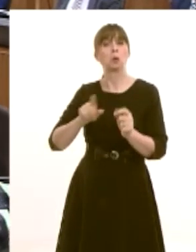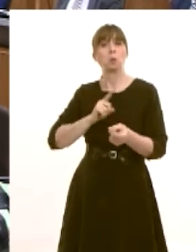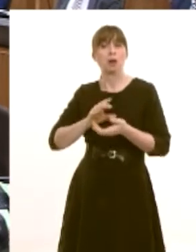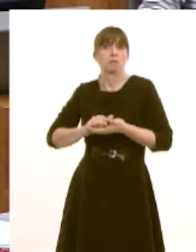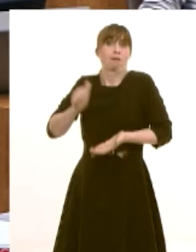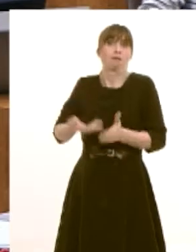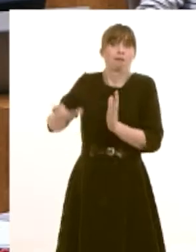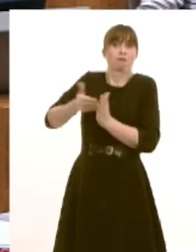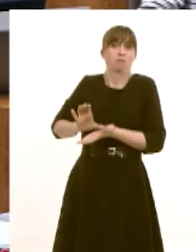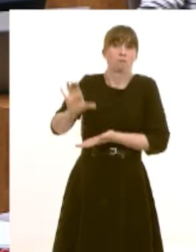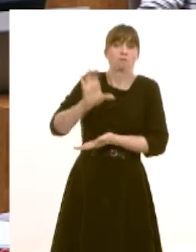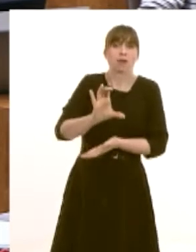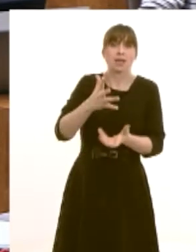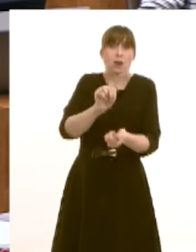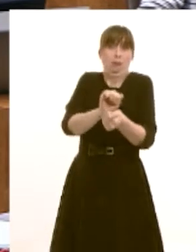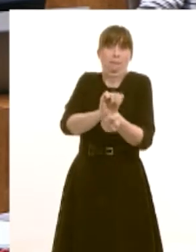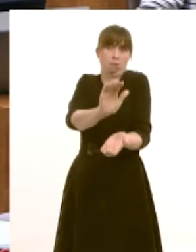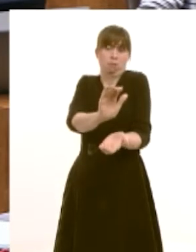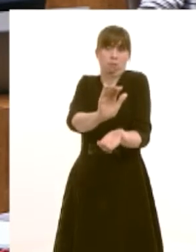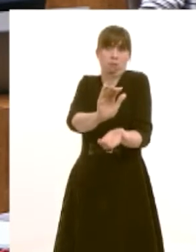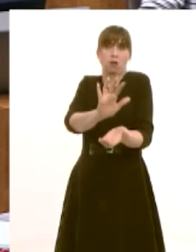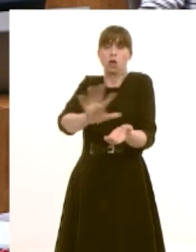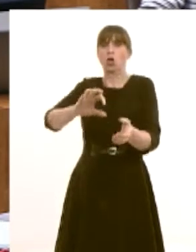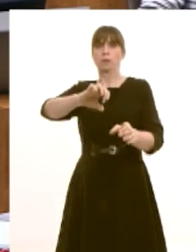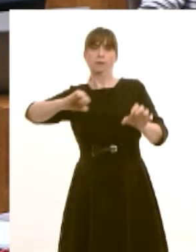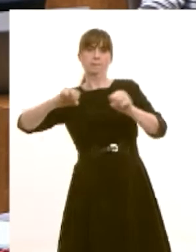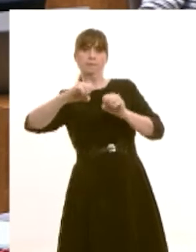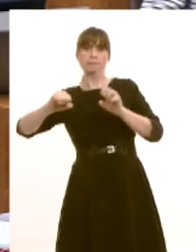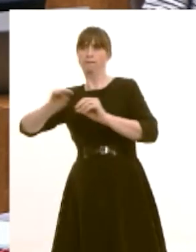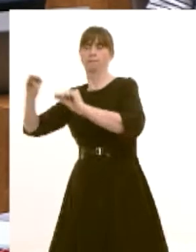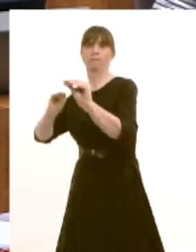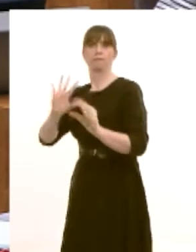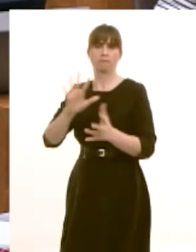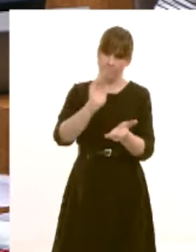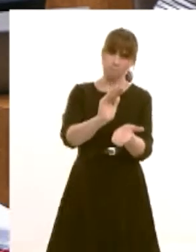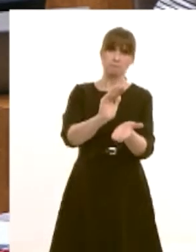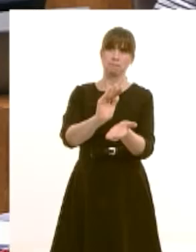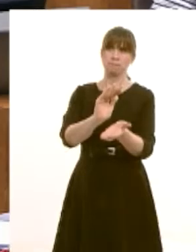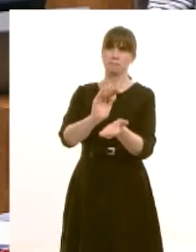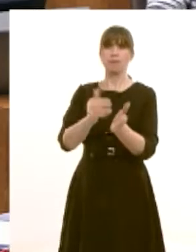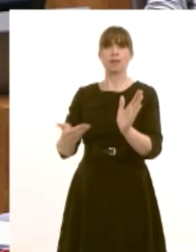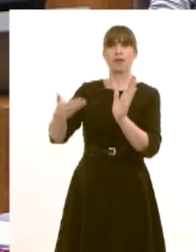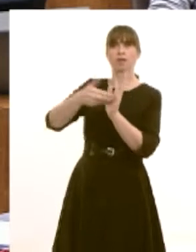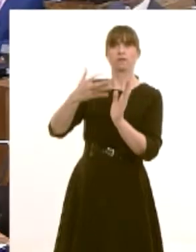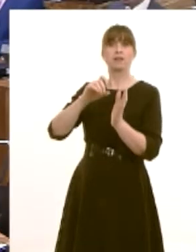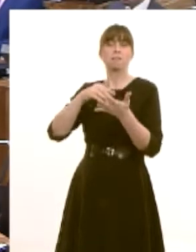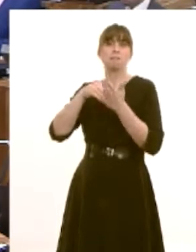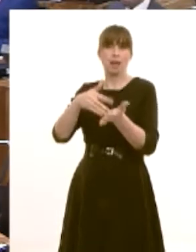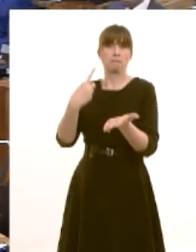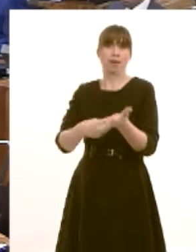within the ring fence every year throughout this assembly term with over 15 million pounds of additional funding this year.